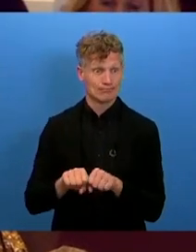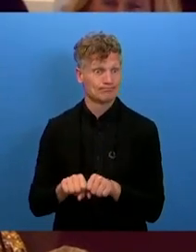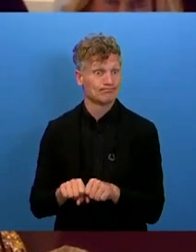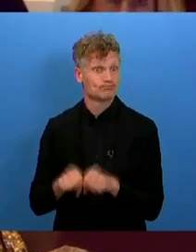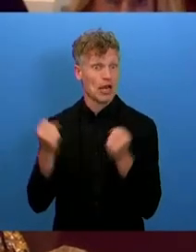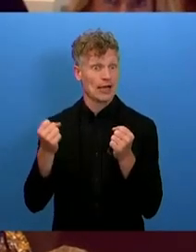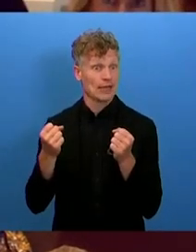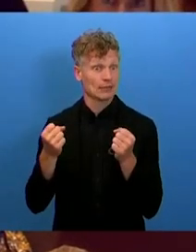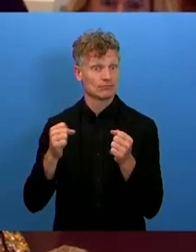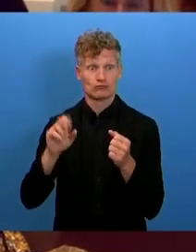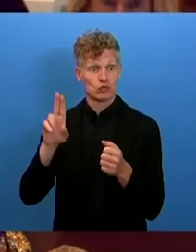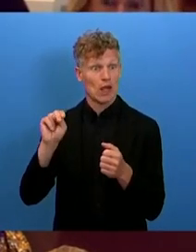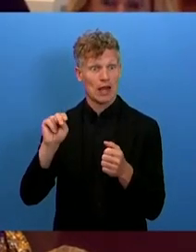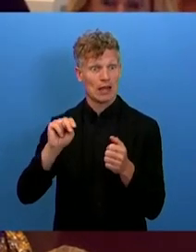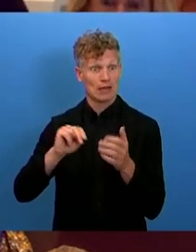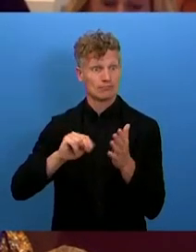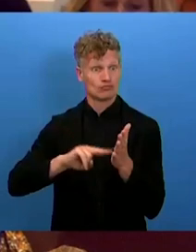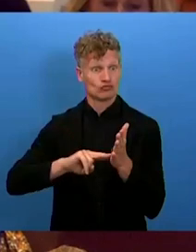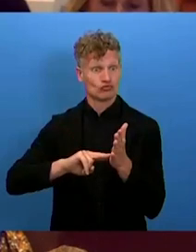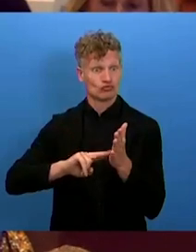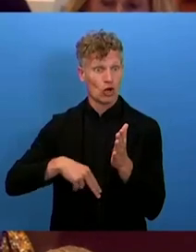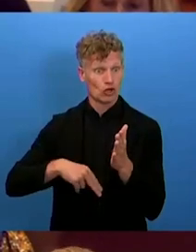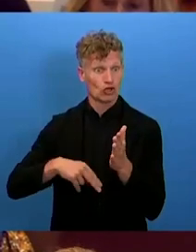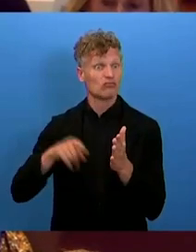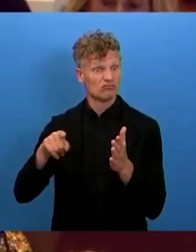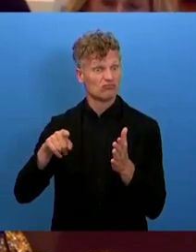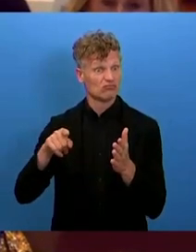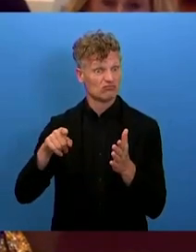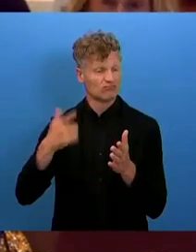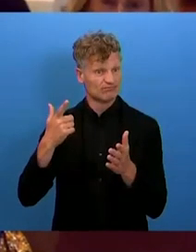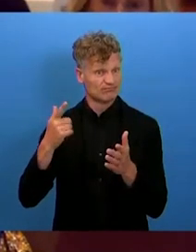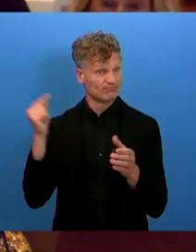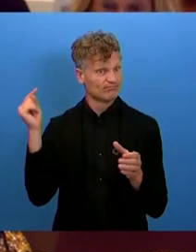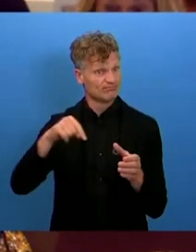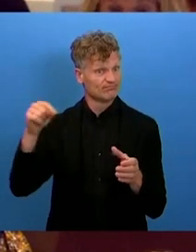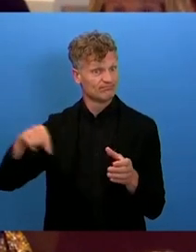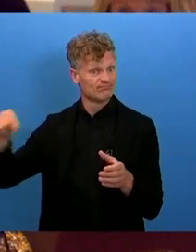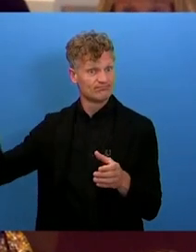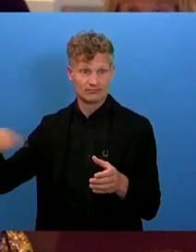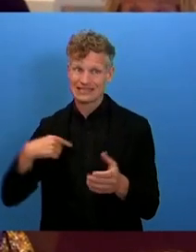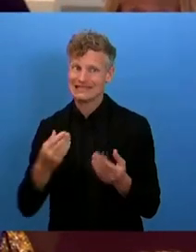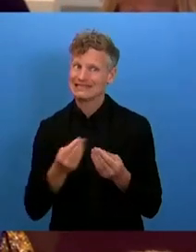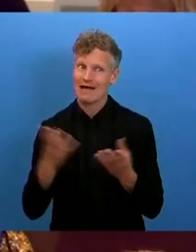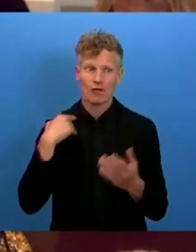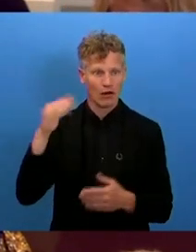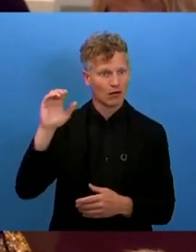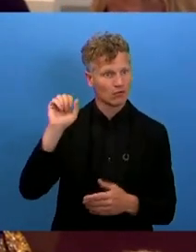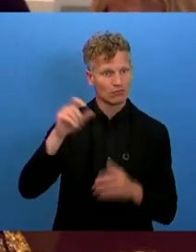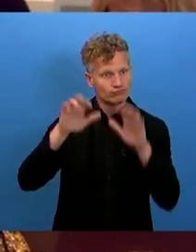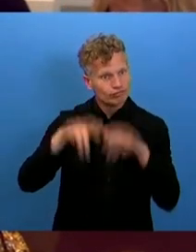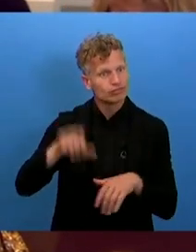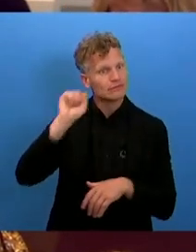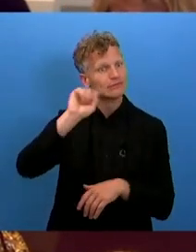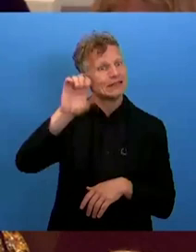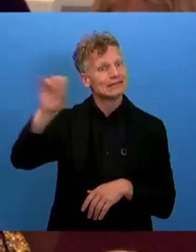this, well, respective institutions. We sent several complaints to UN Secretary-General and to Special Rapporteurs.